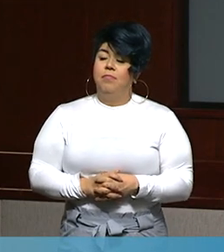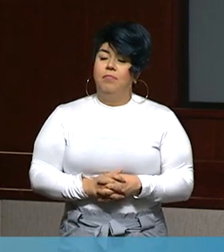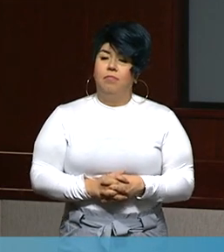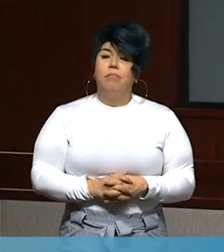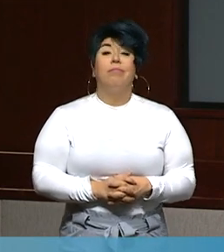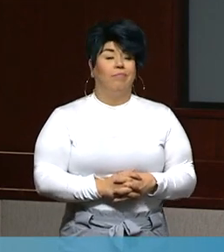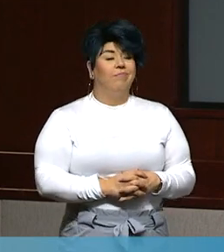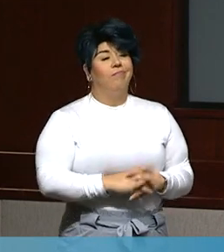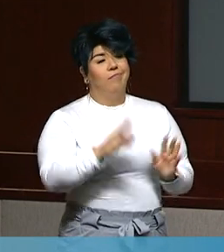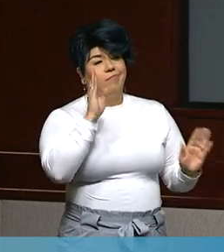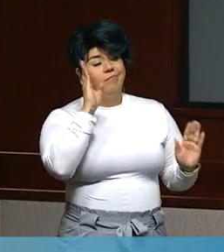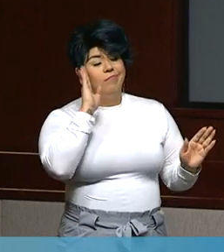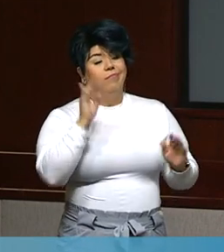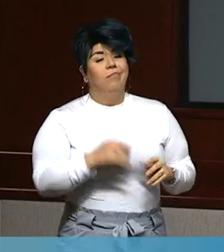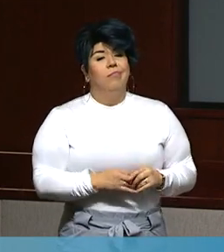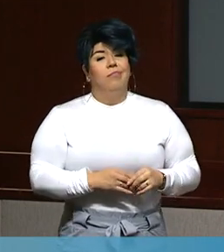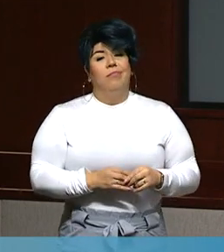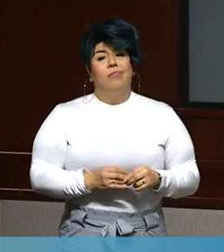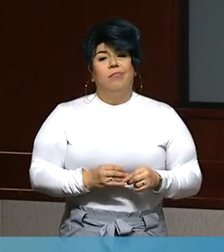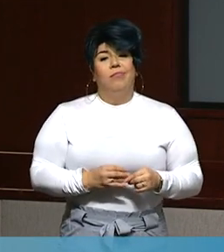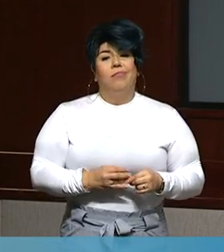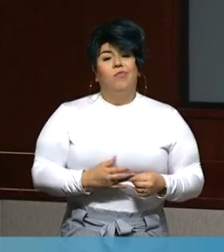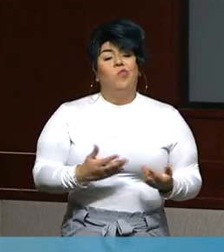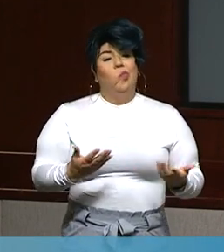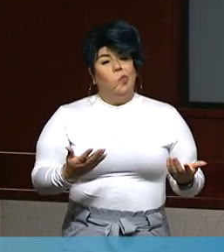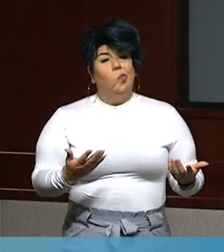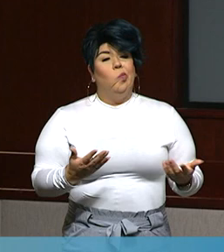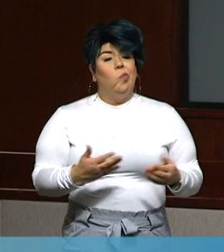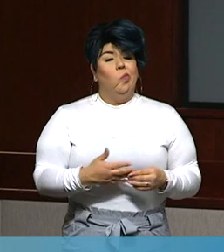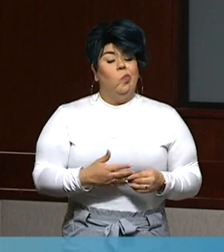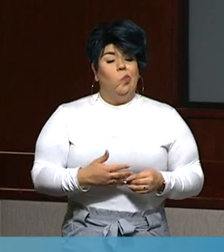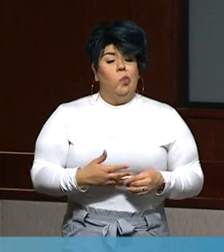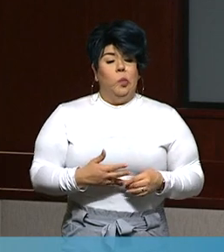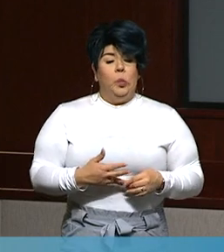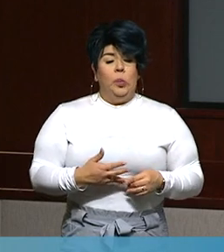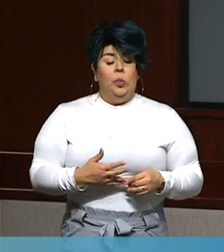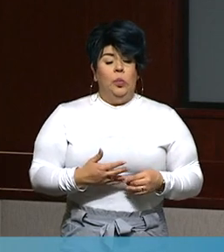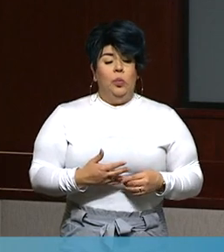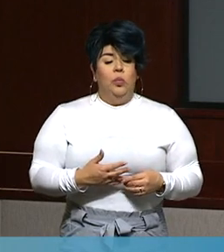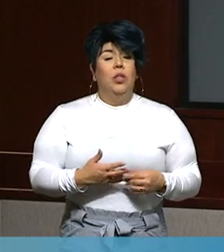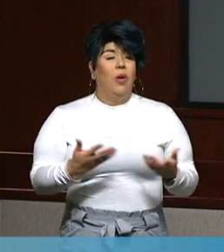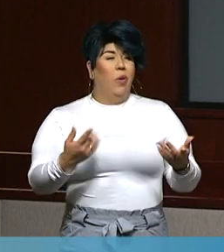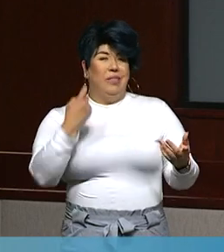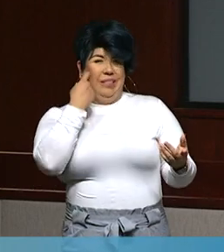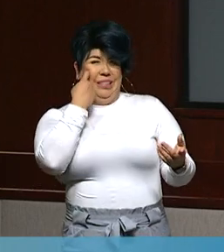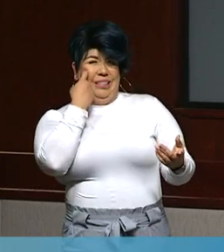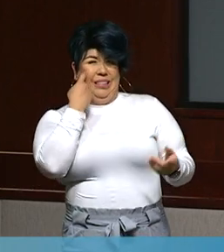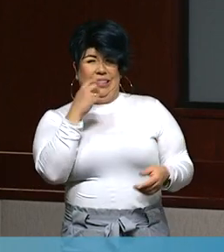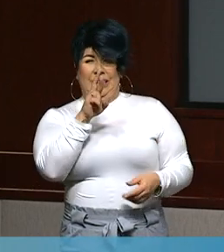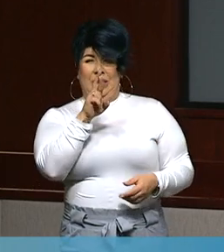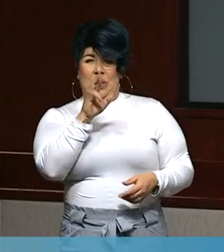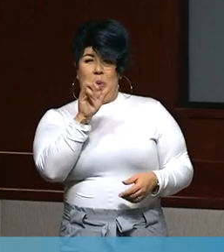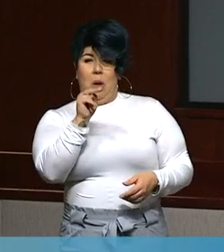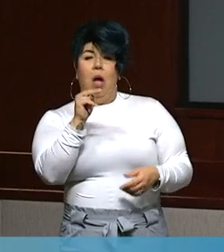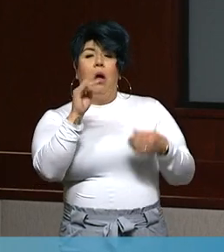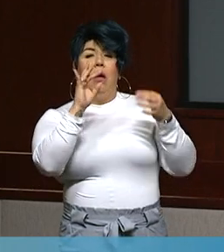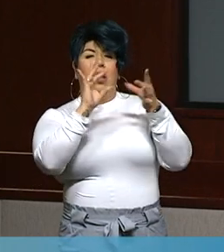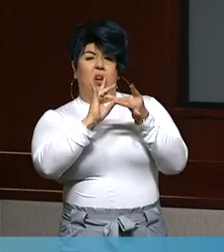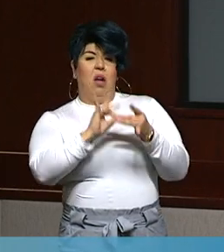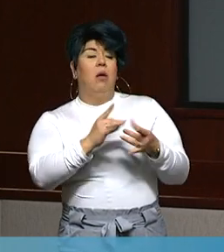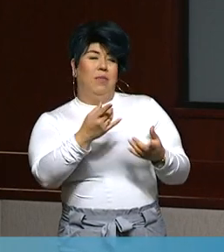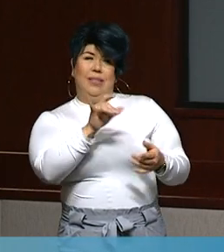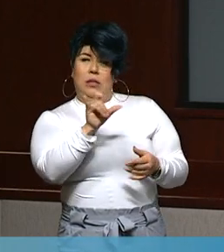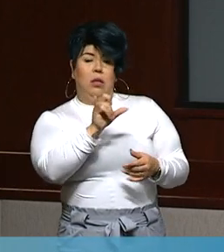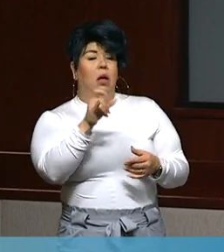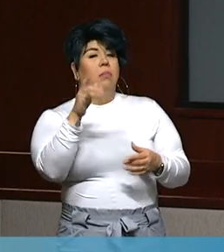Yeah, hey, guys. I know our local data has shown, like Mr. Alsop was just talking about, that businesses